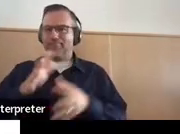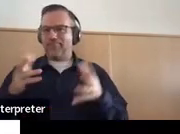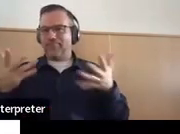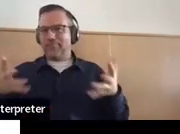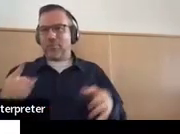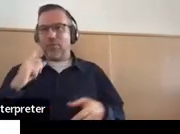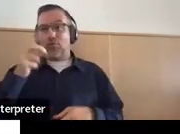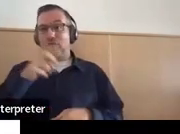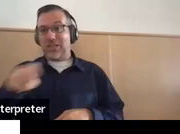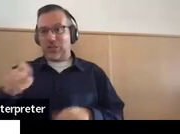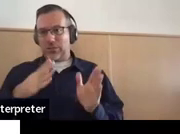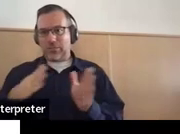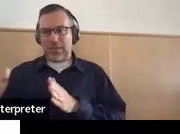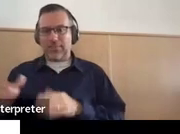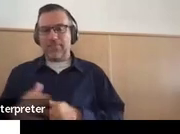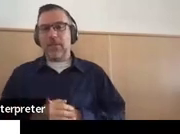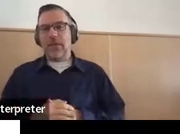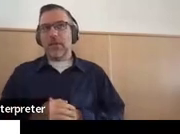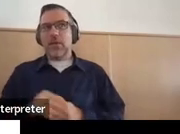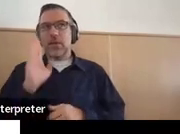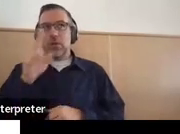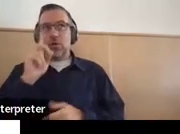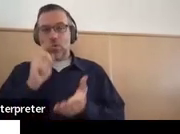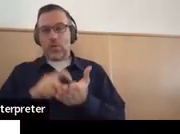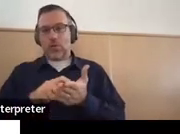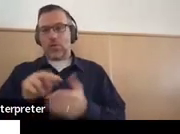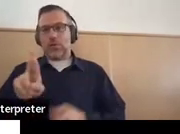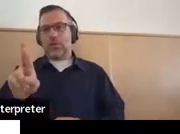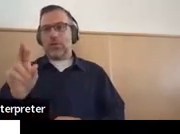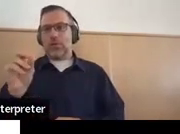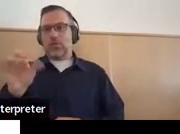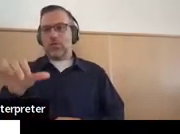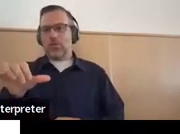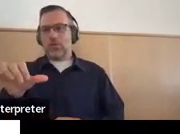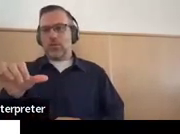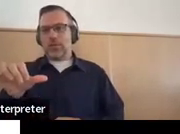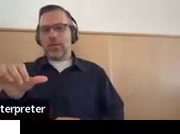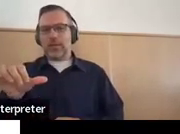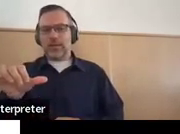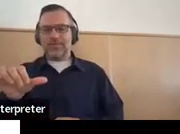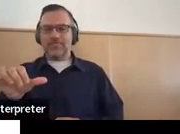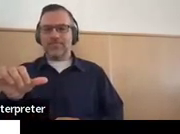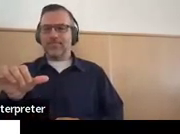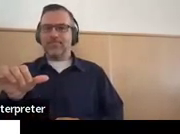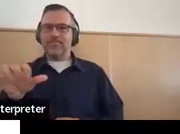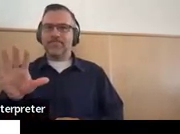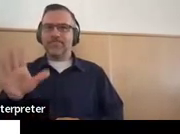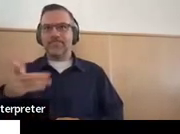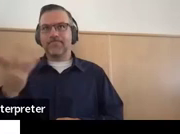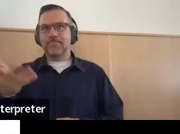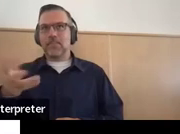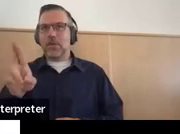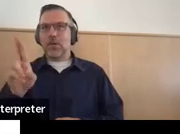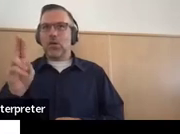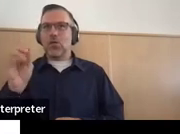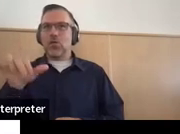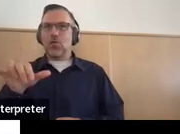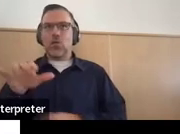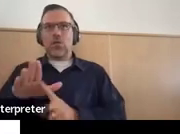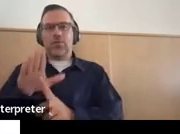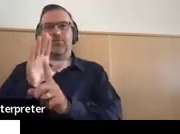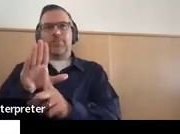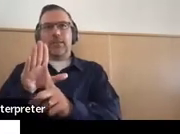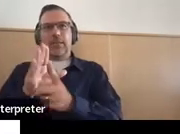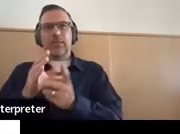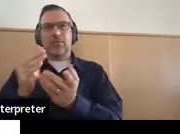And you can see that, you know, Roy's, you know, his course of study is a little bit